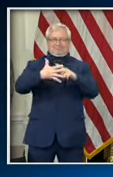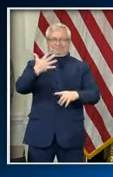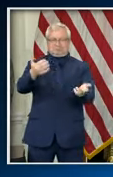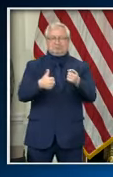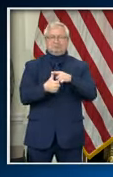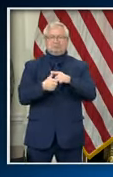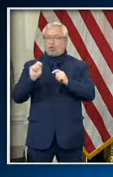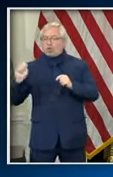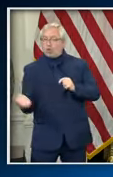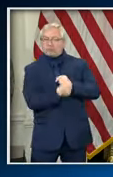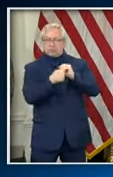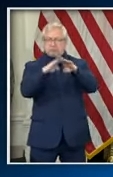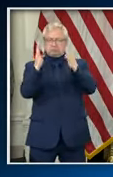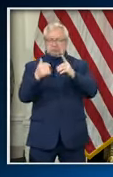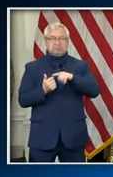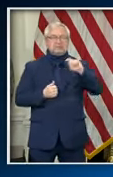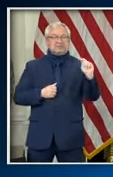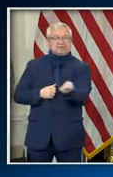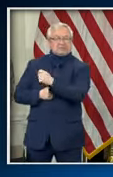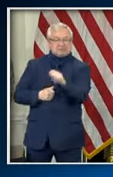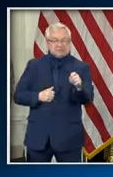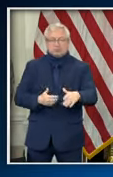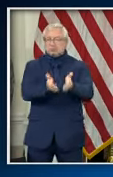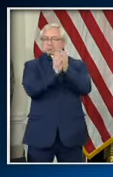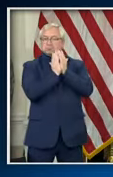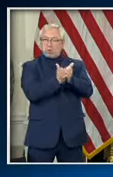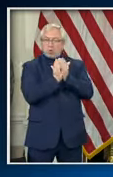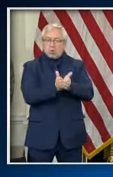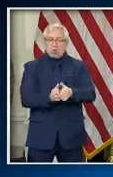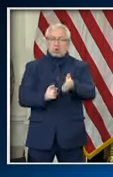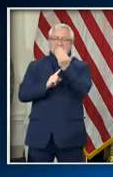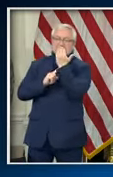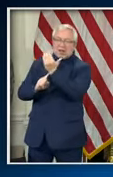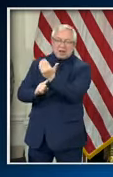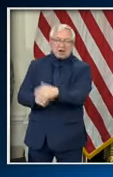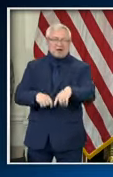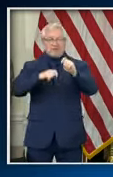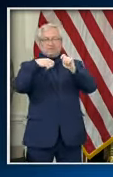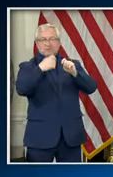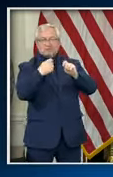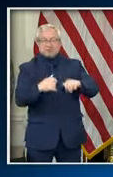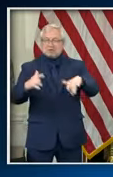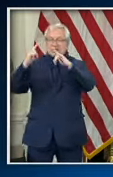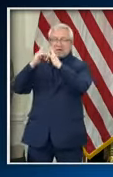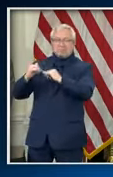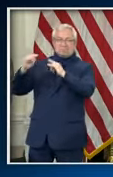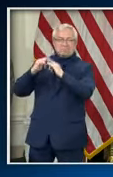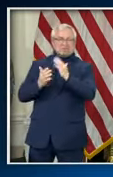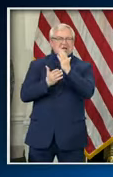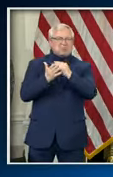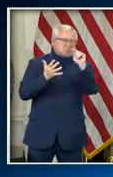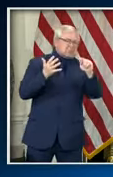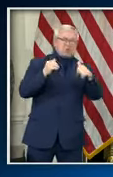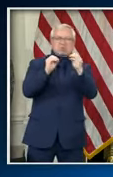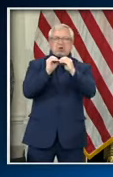tennis boating fishing camping and other activities we are